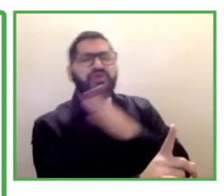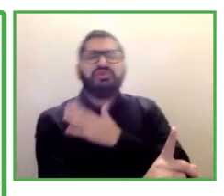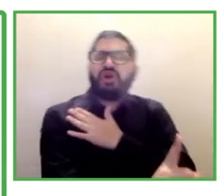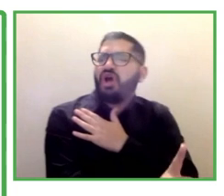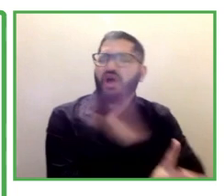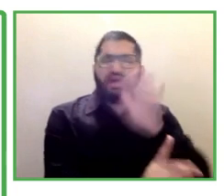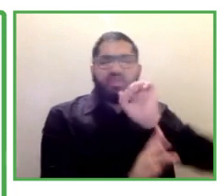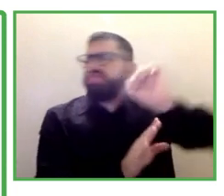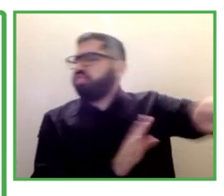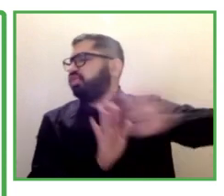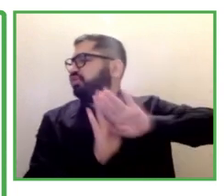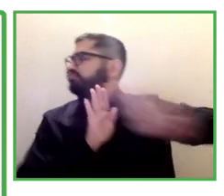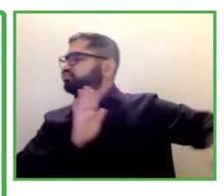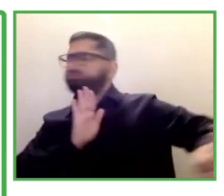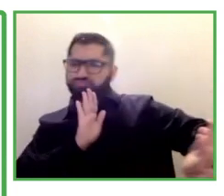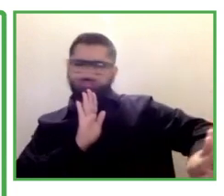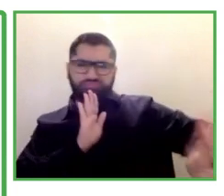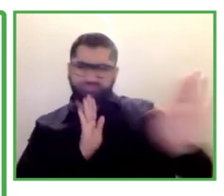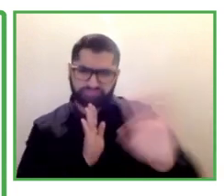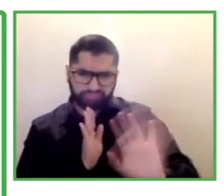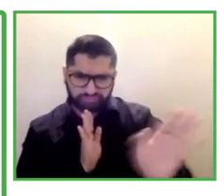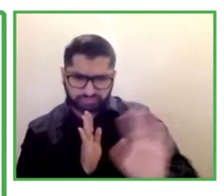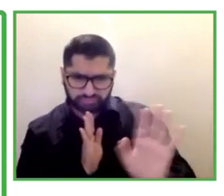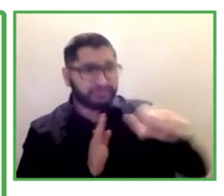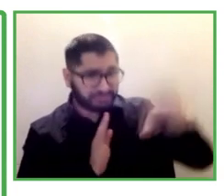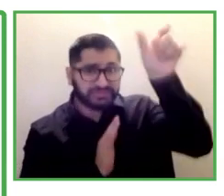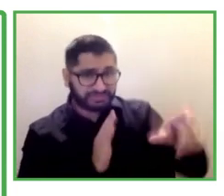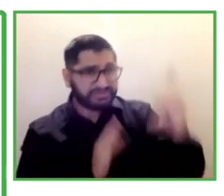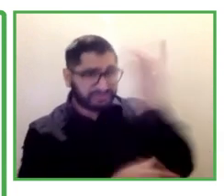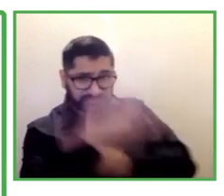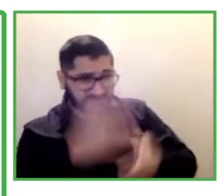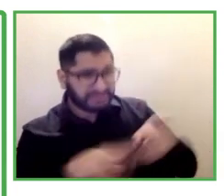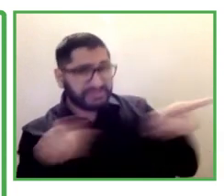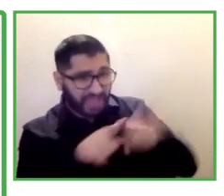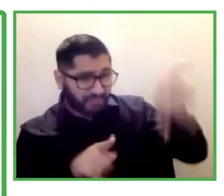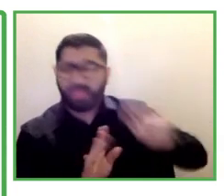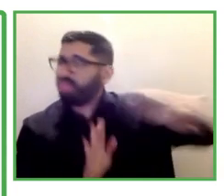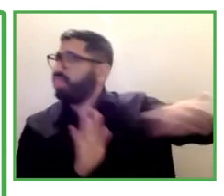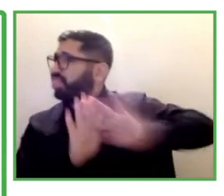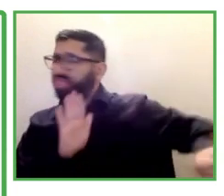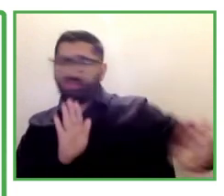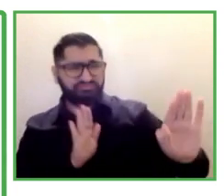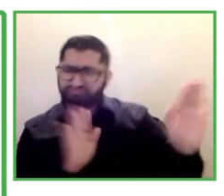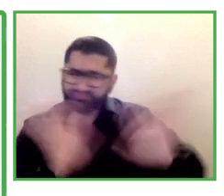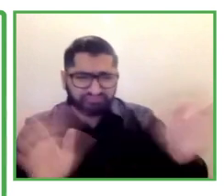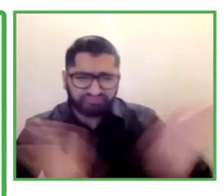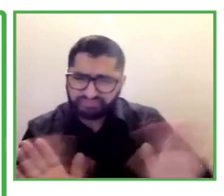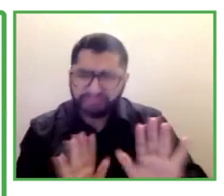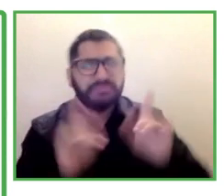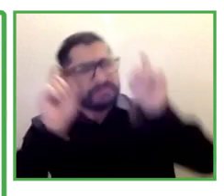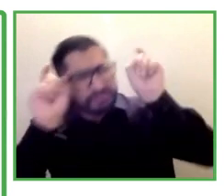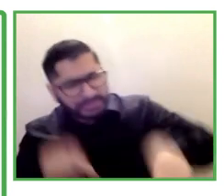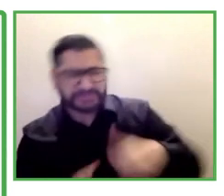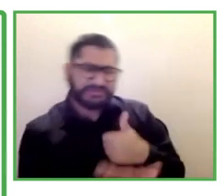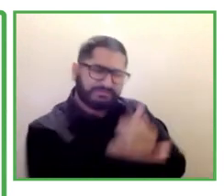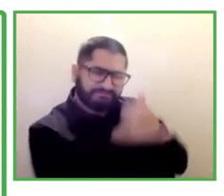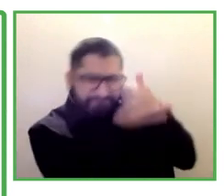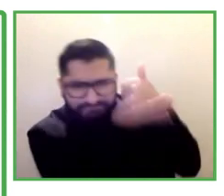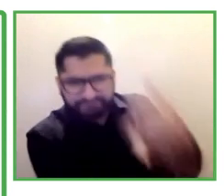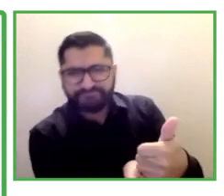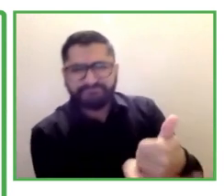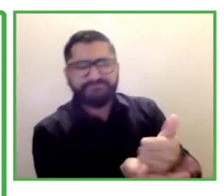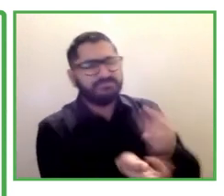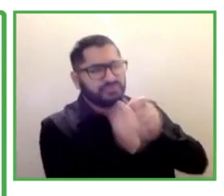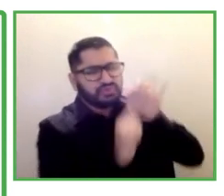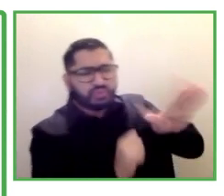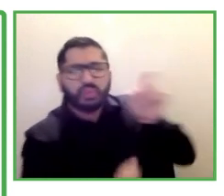assistance. By the way, another fine tuning can be if you are employing somebody who is deaf, for example, teach the